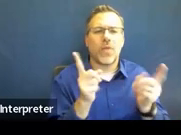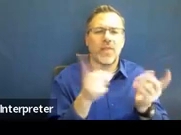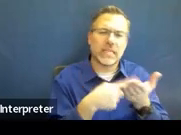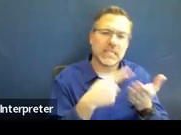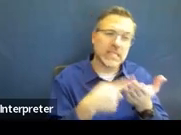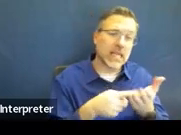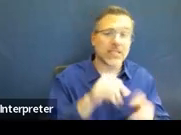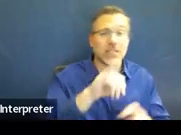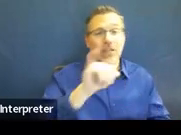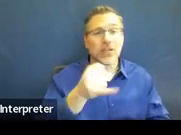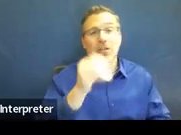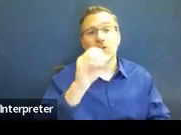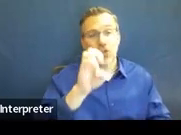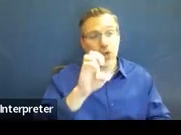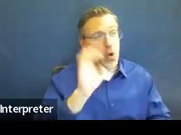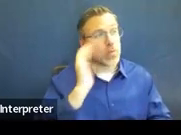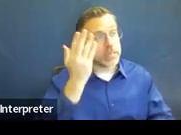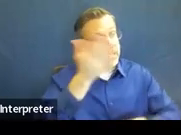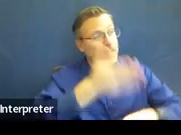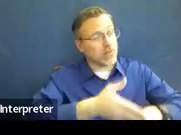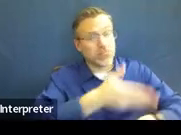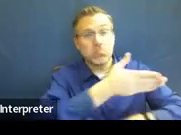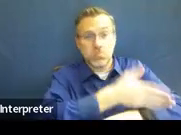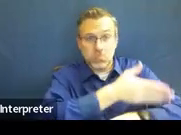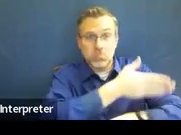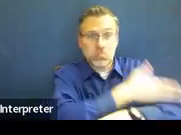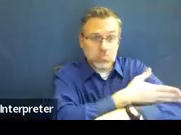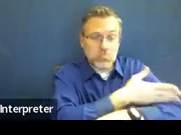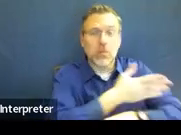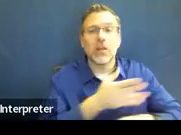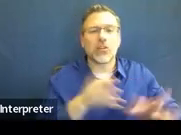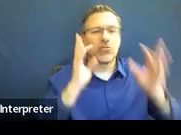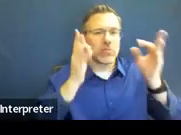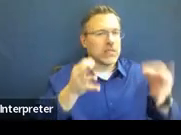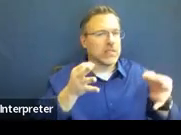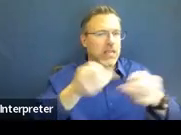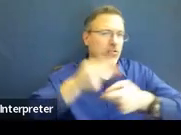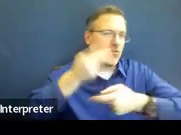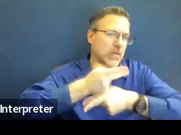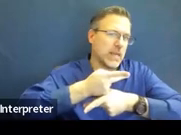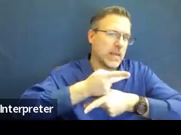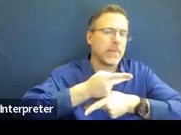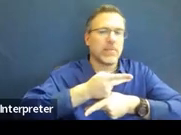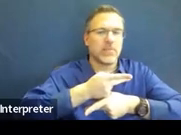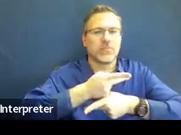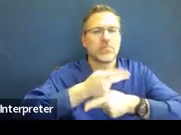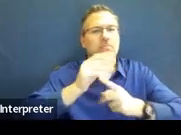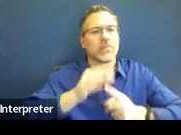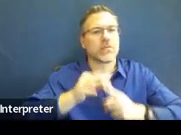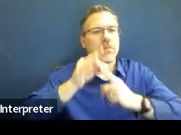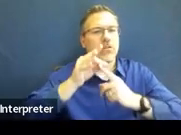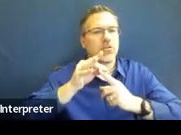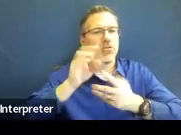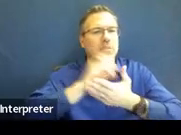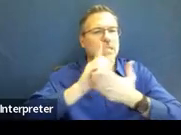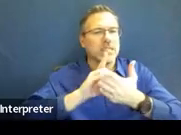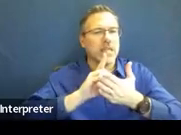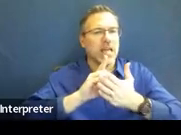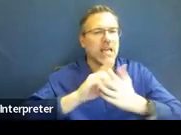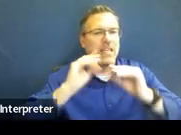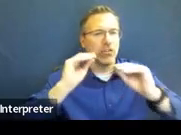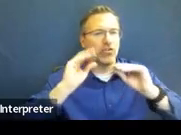making progress with his current level, and so they decided to keep their S, specially designed instruction time, the same.